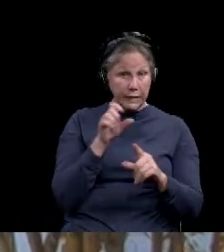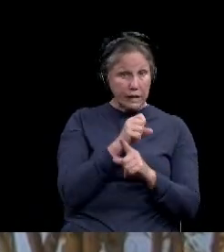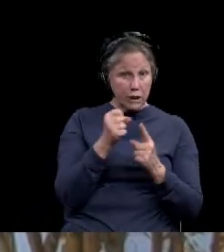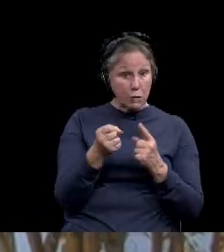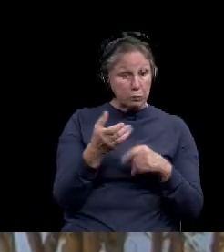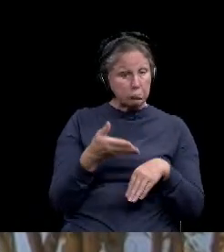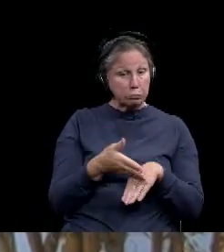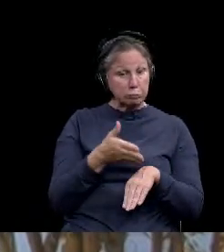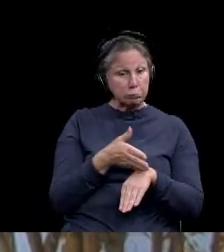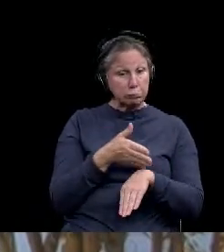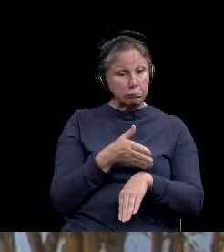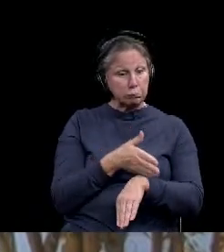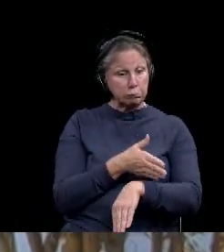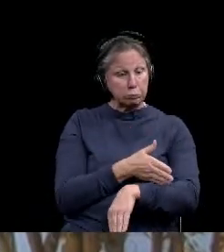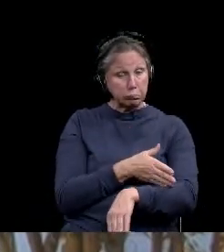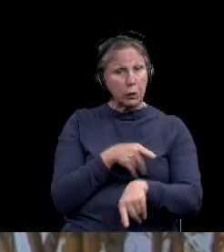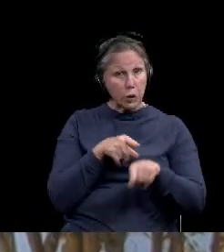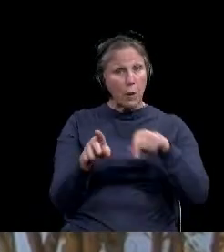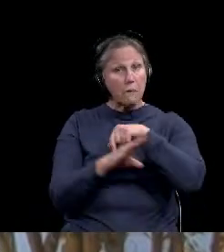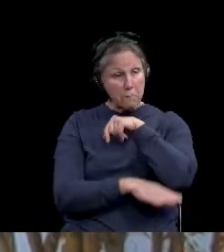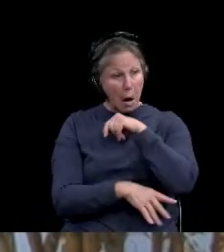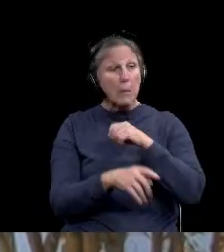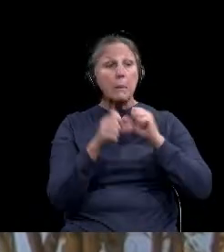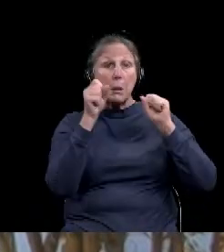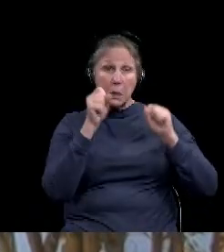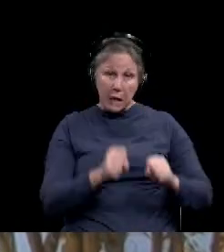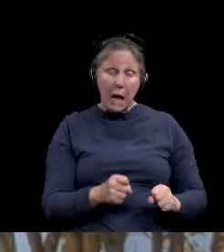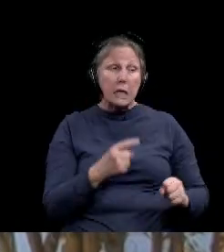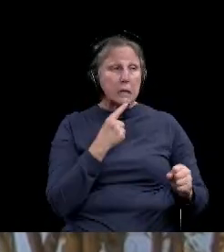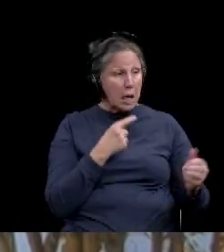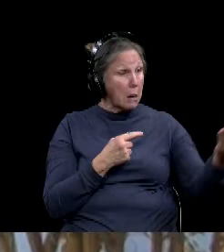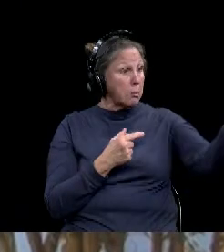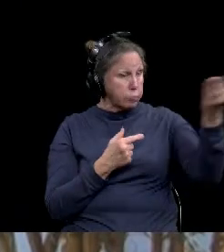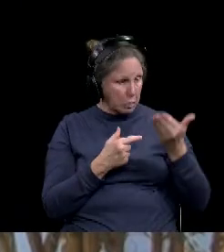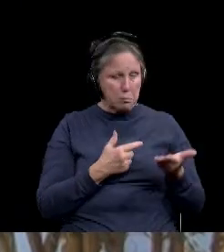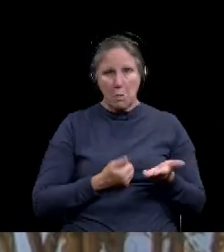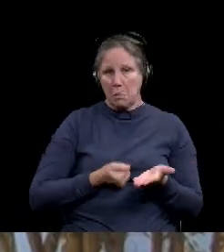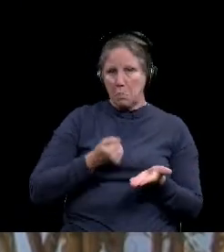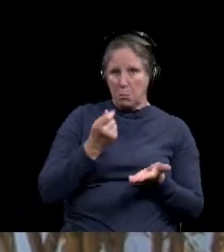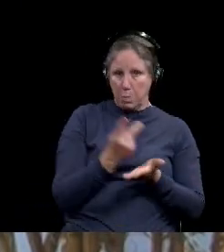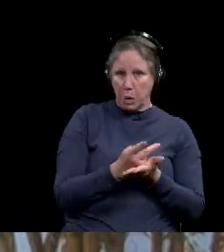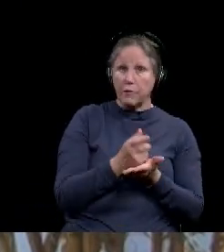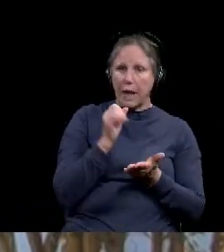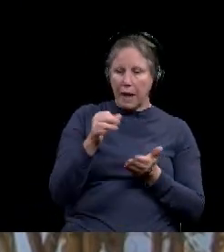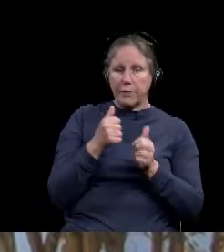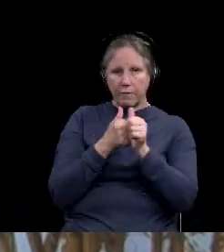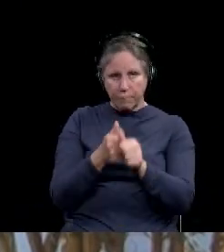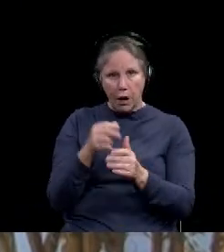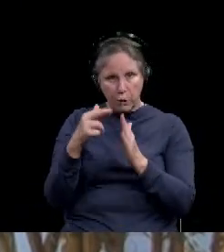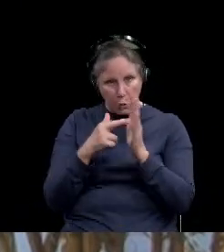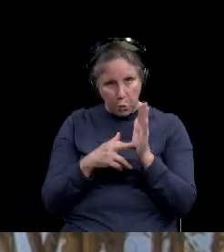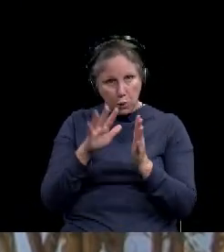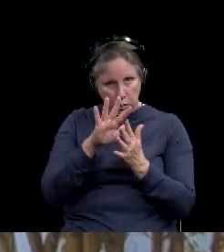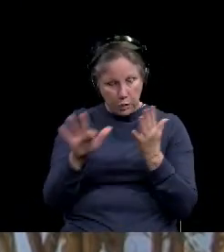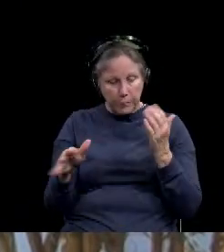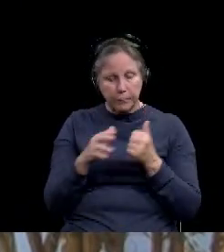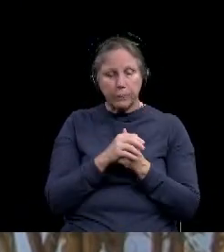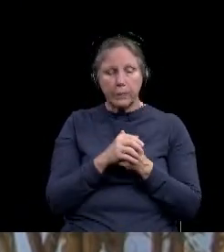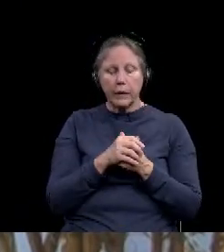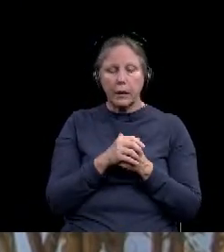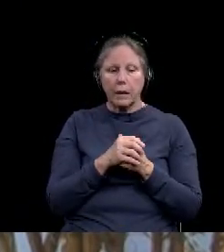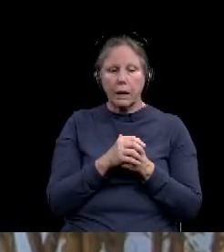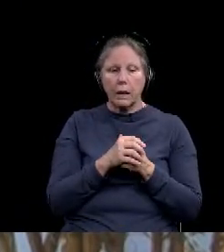course of the fall, we may be able to approve some events if the right safety protocols are put in place. Um,